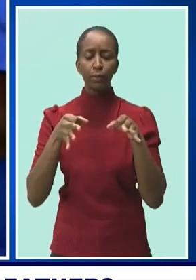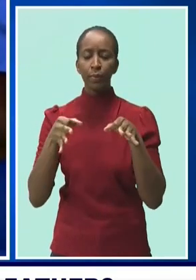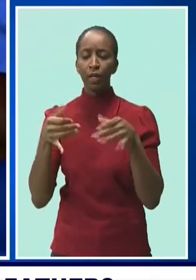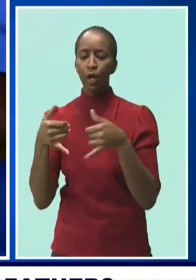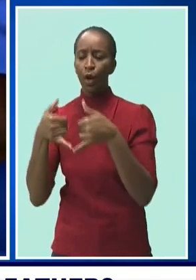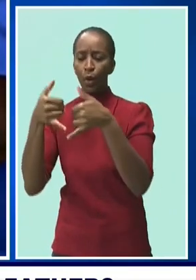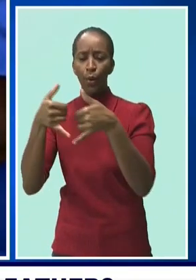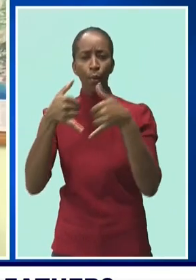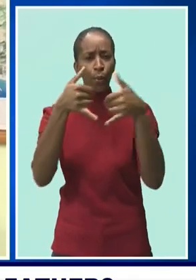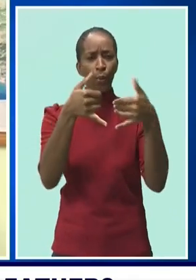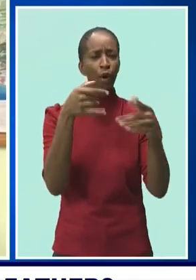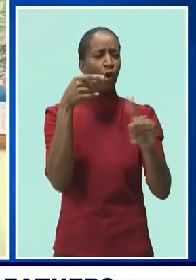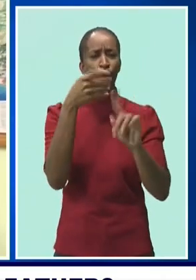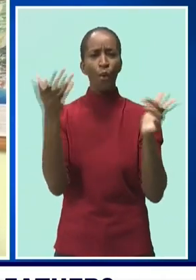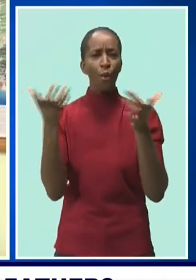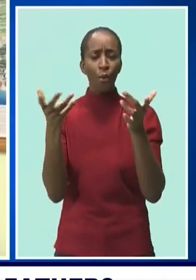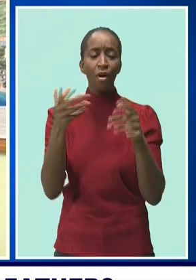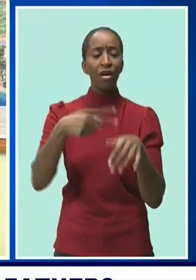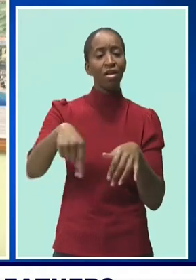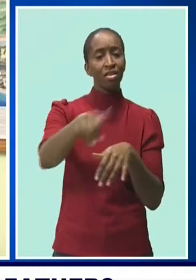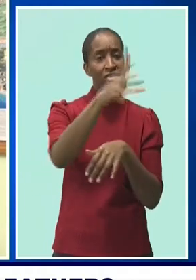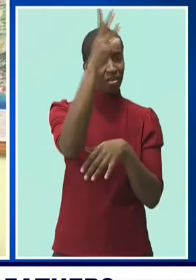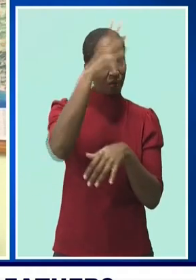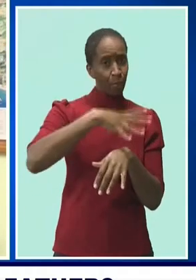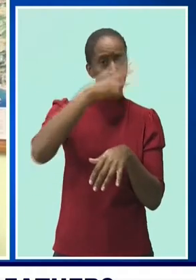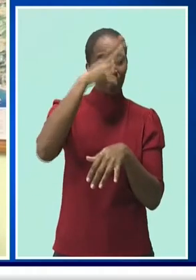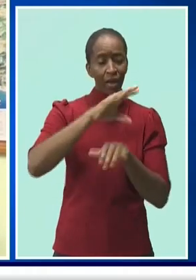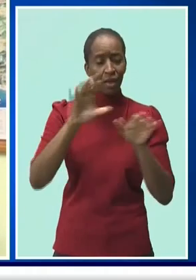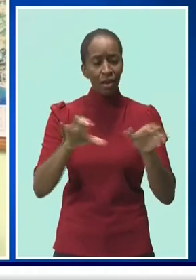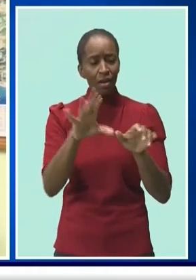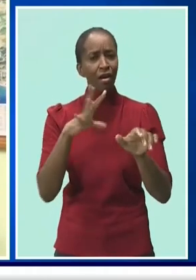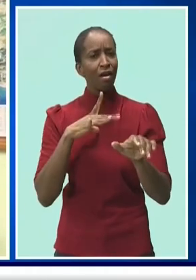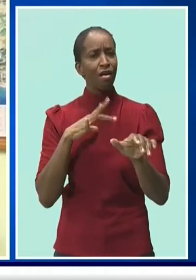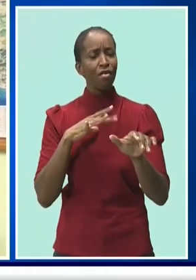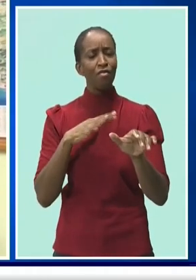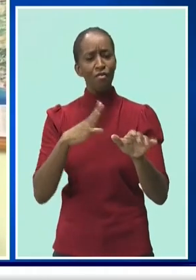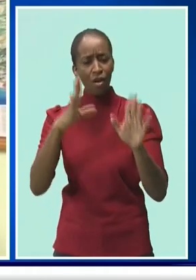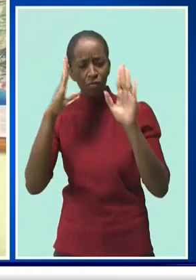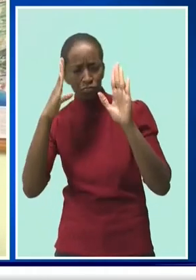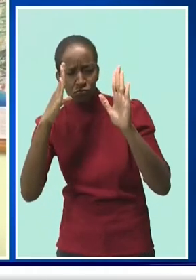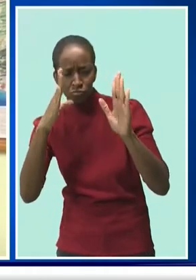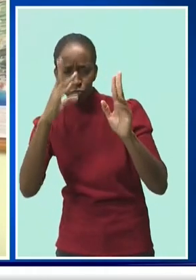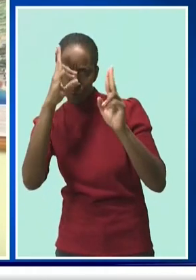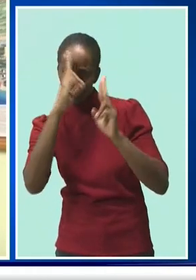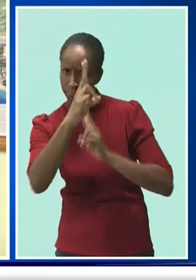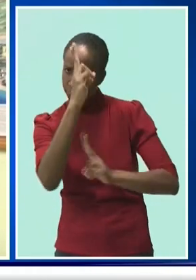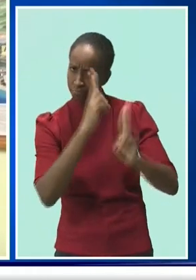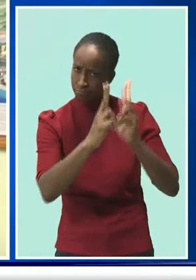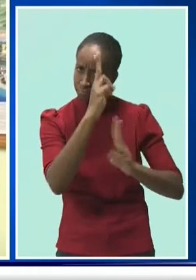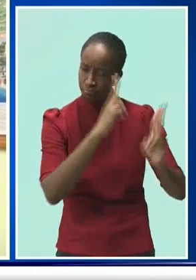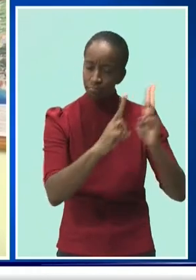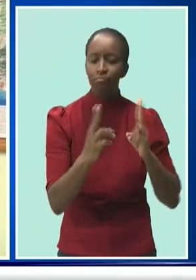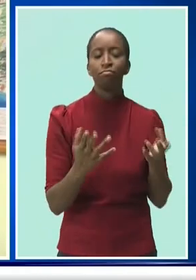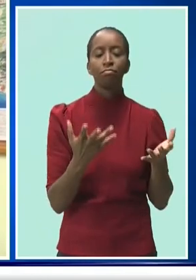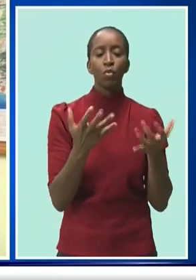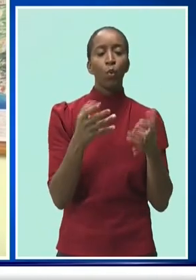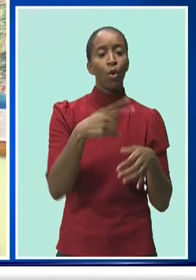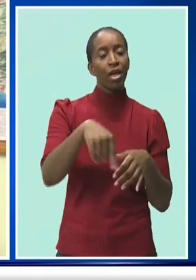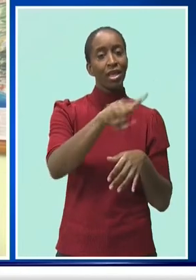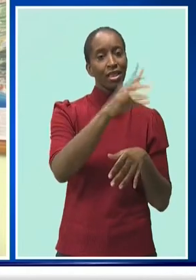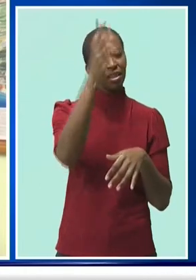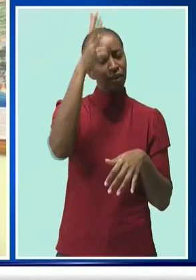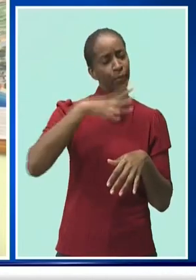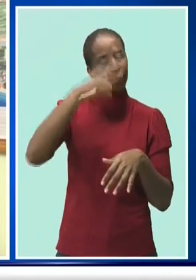deeds of males. We wanted to come together to not only acknowledge men but celebrate men. We believe that in this